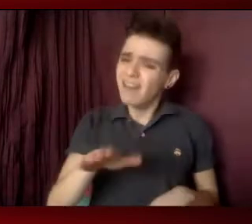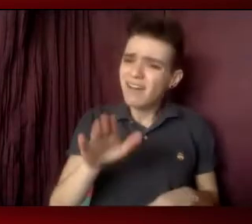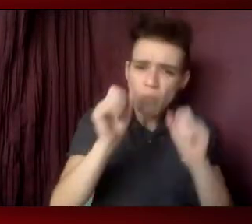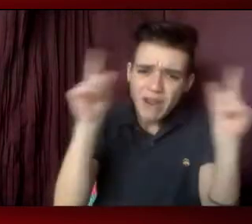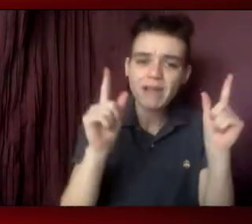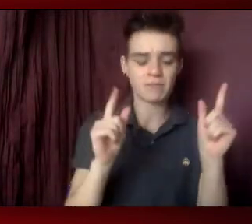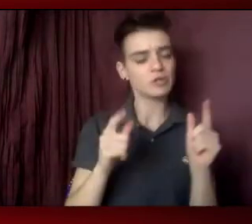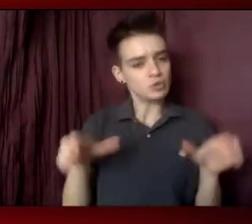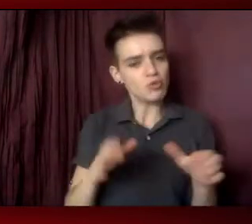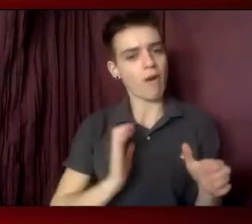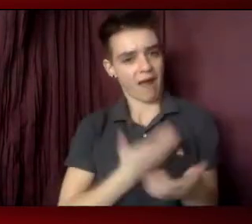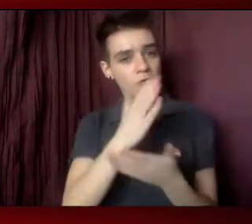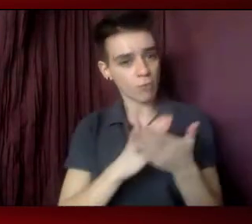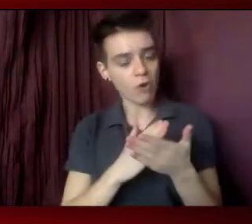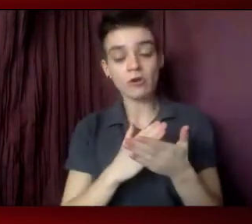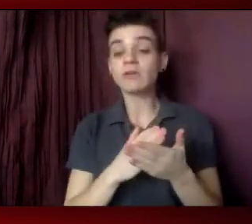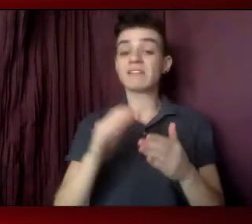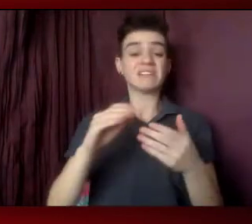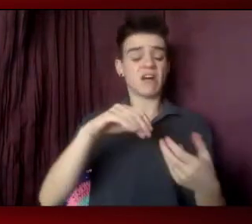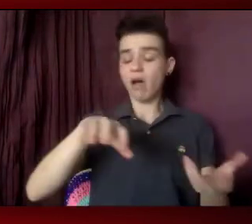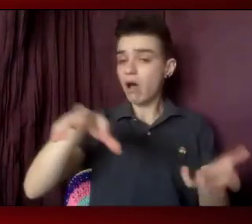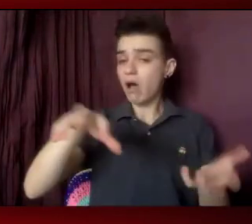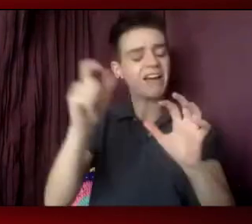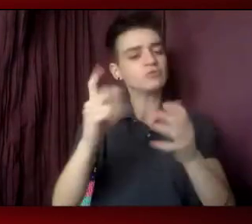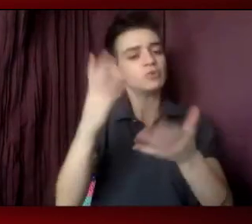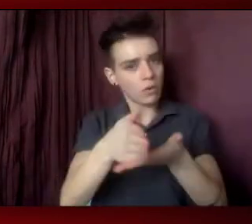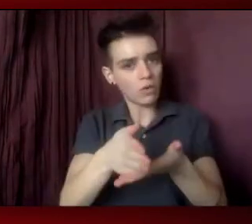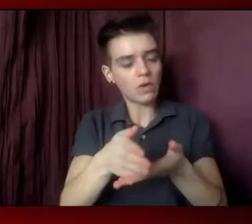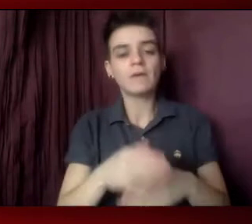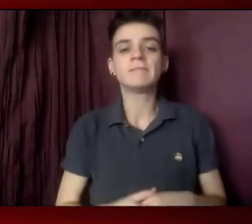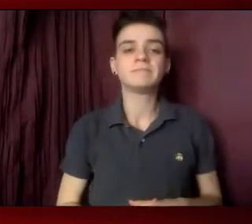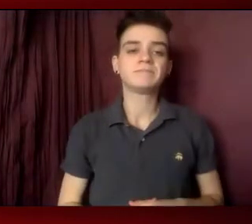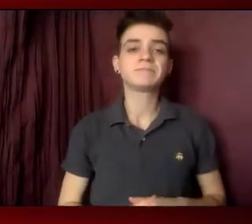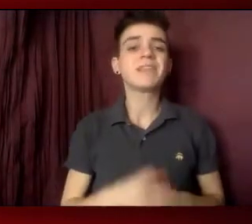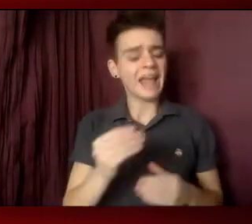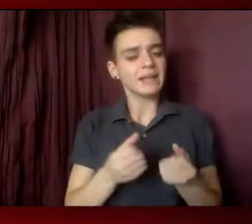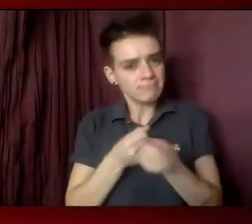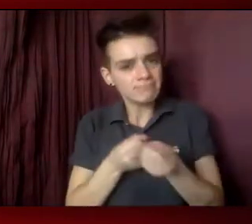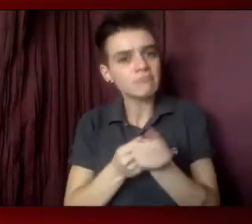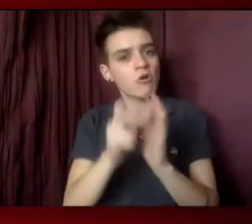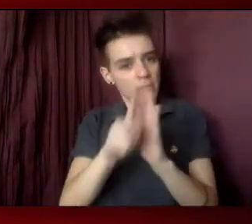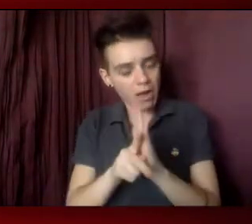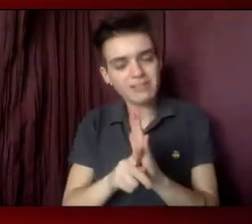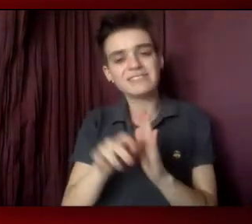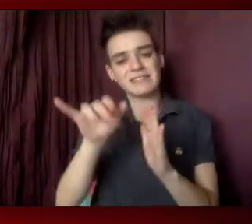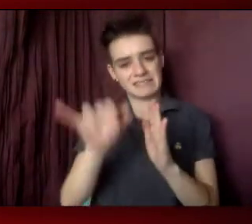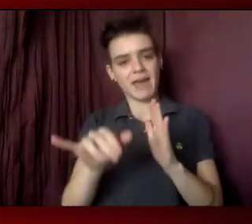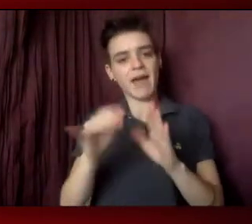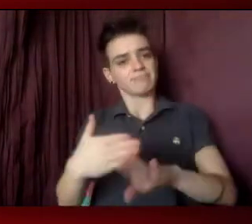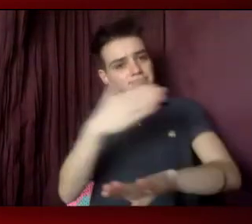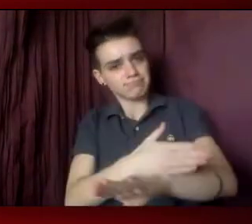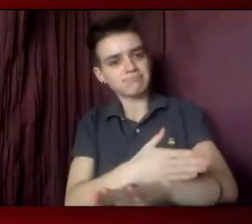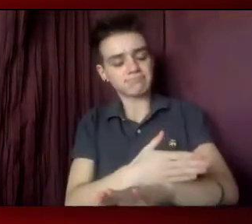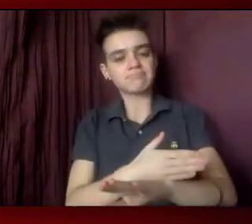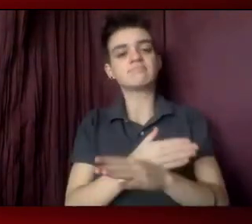do our part to end the epidemic, to end ignorance and uplift policies that enhance the lives of